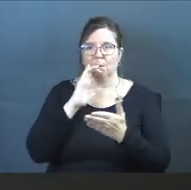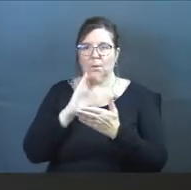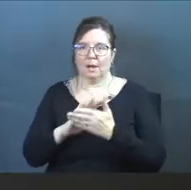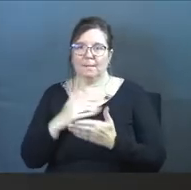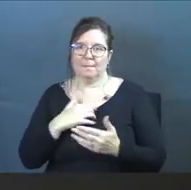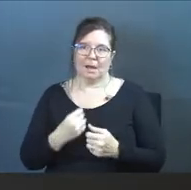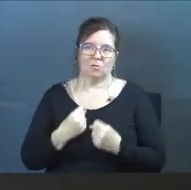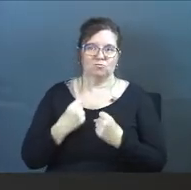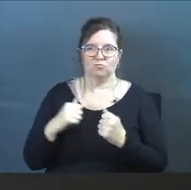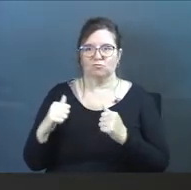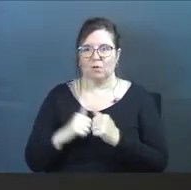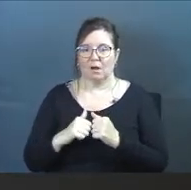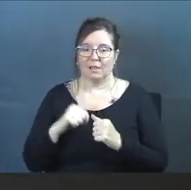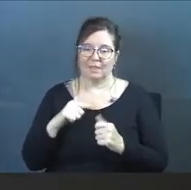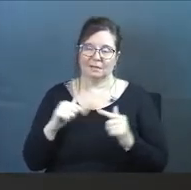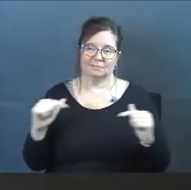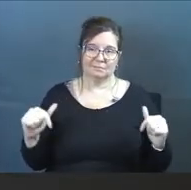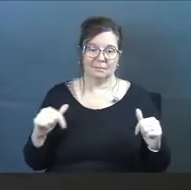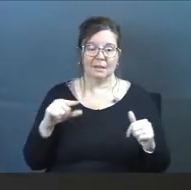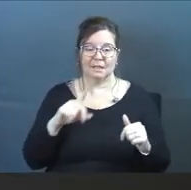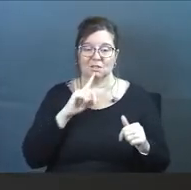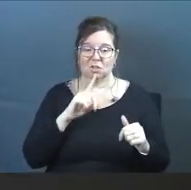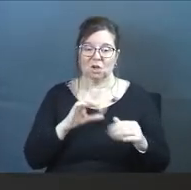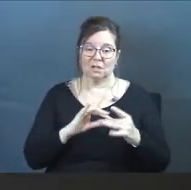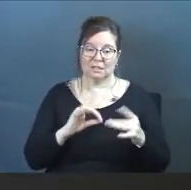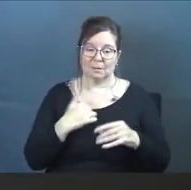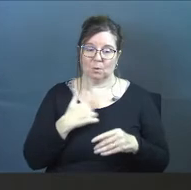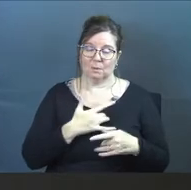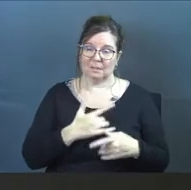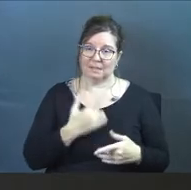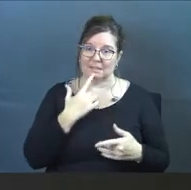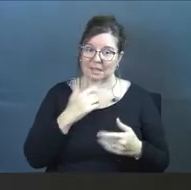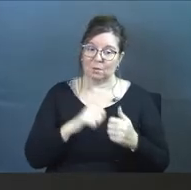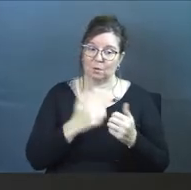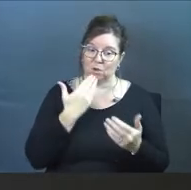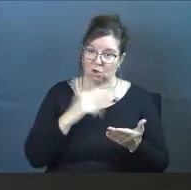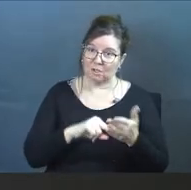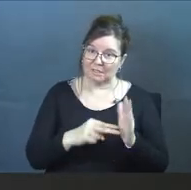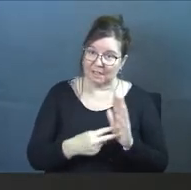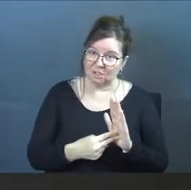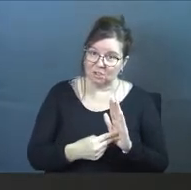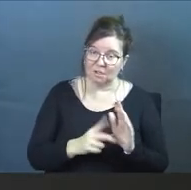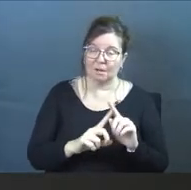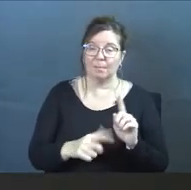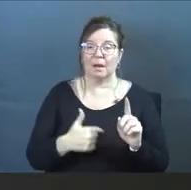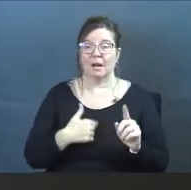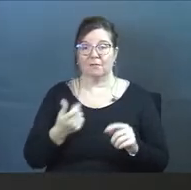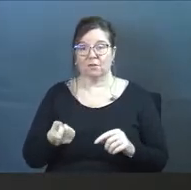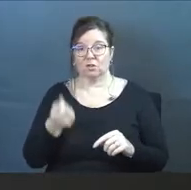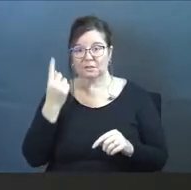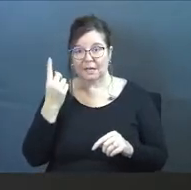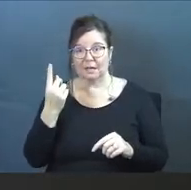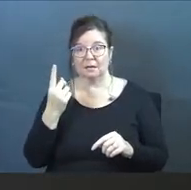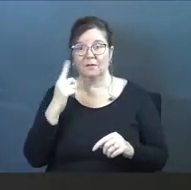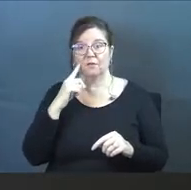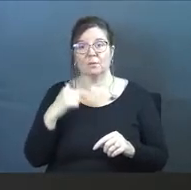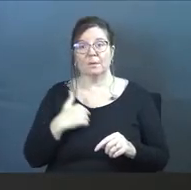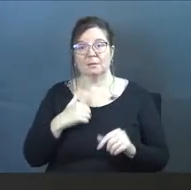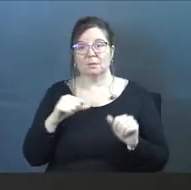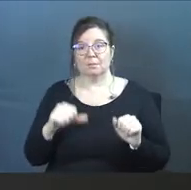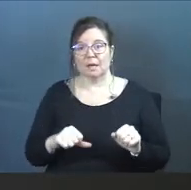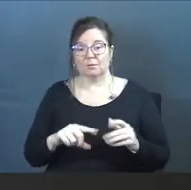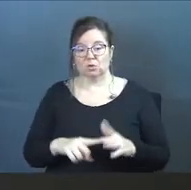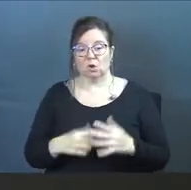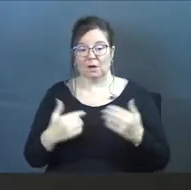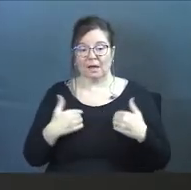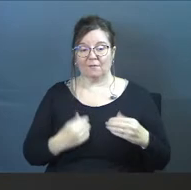right, my wife's my rock. This, that, and the other. These are statements that we say with good intentions, but I have to understand in order for me to be